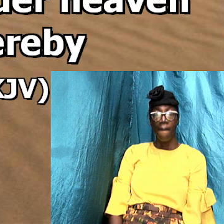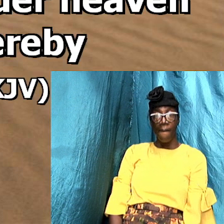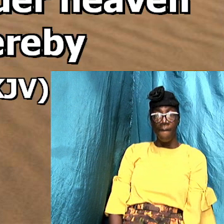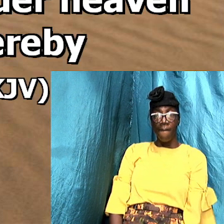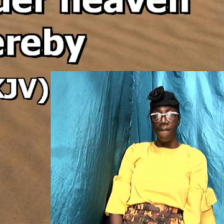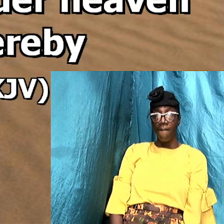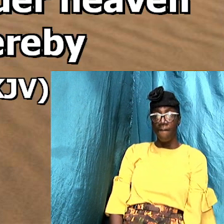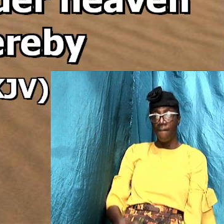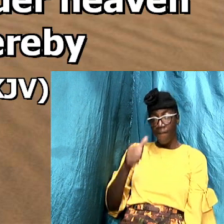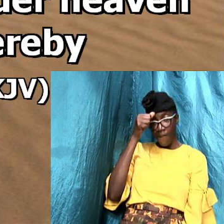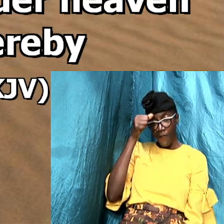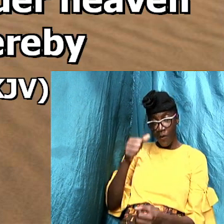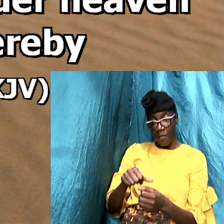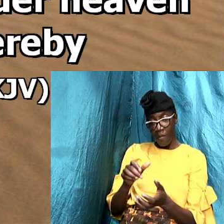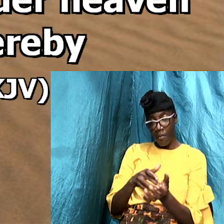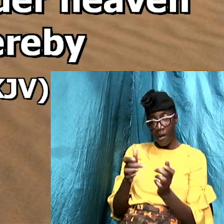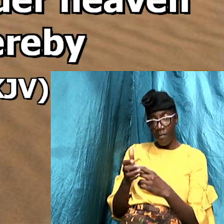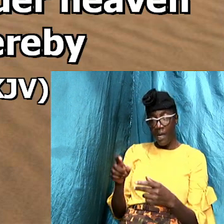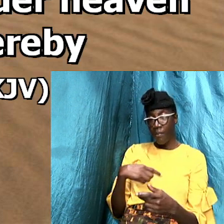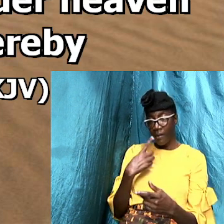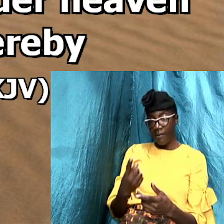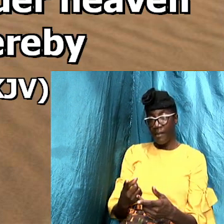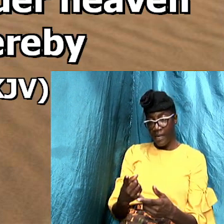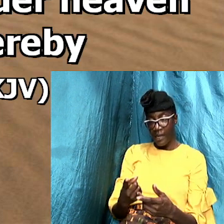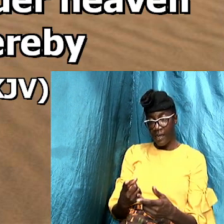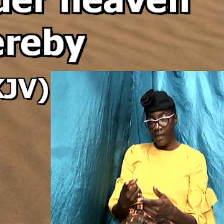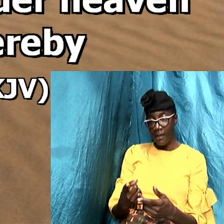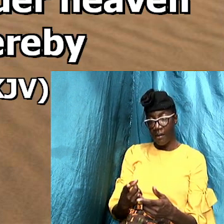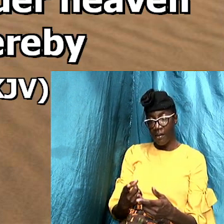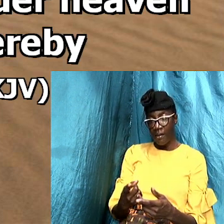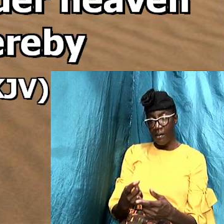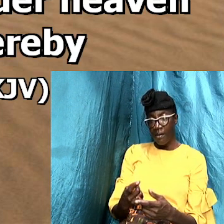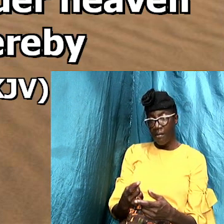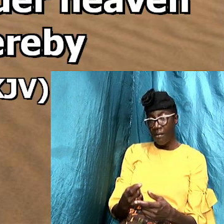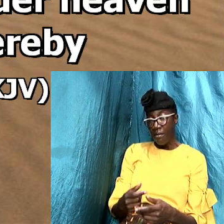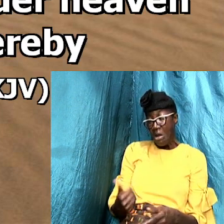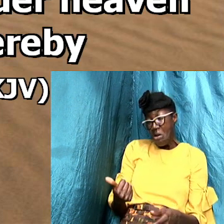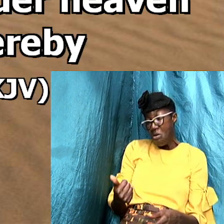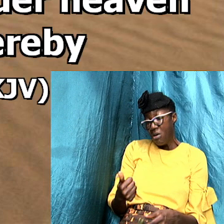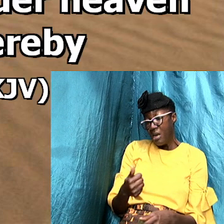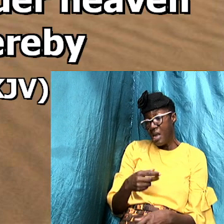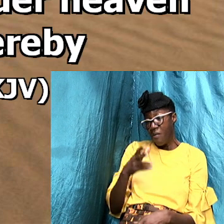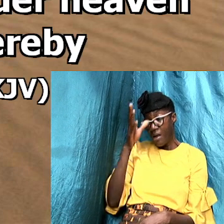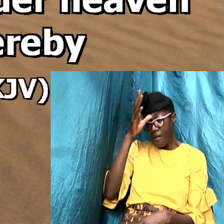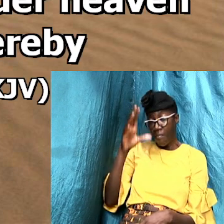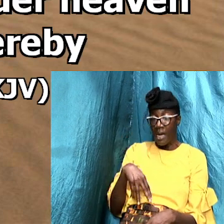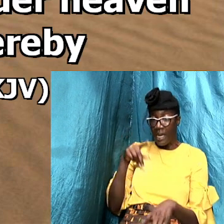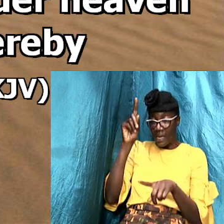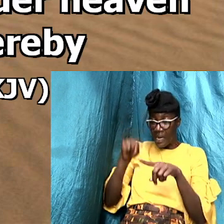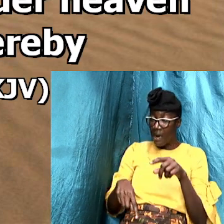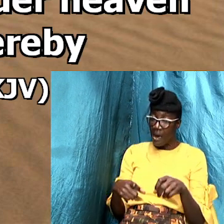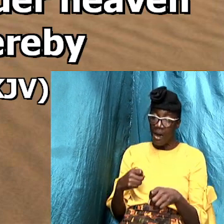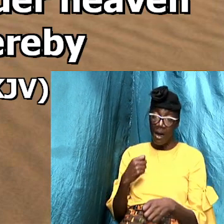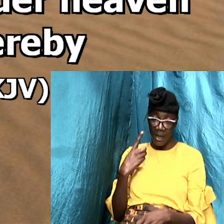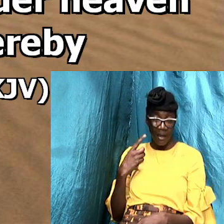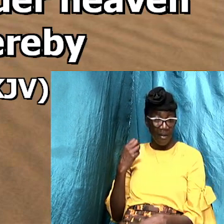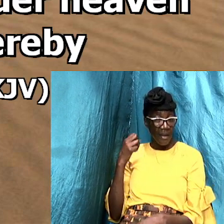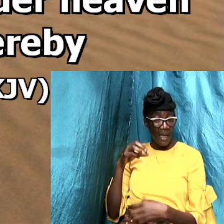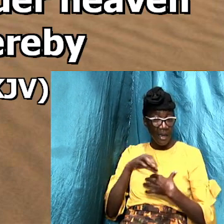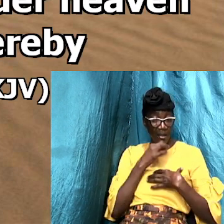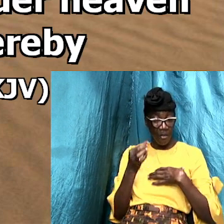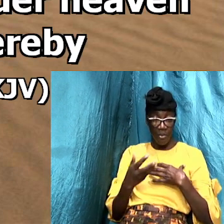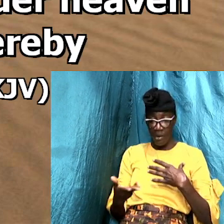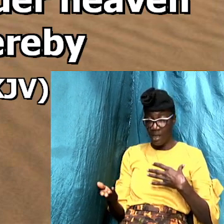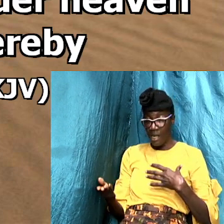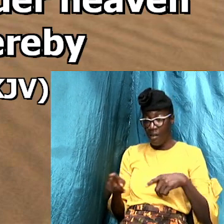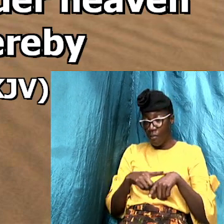remember the Bible says that the natural man cannot understand the things of the spirit but